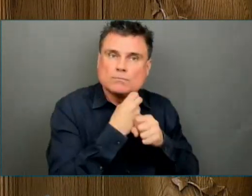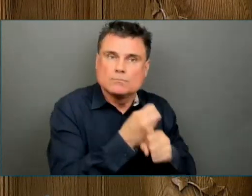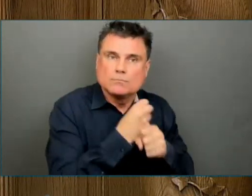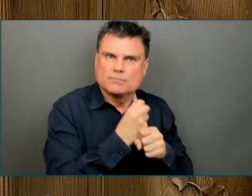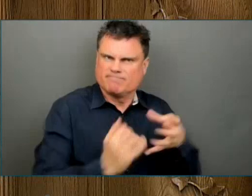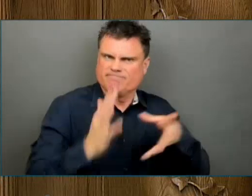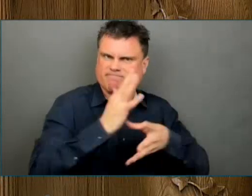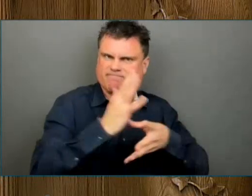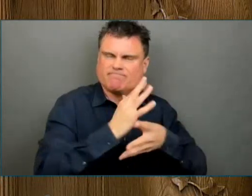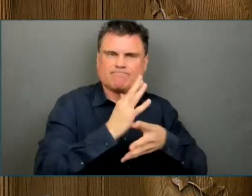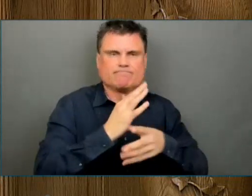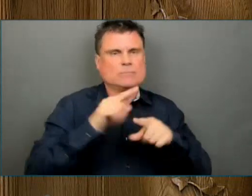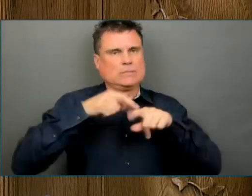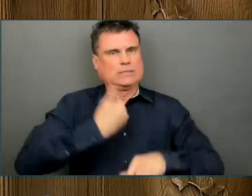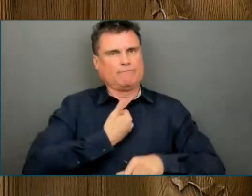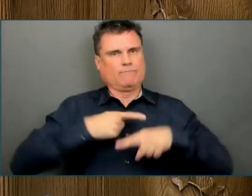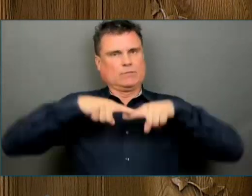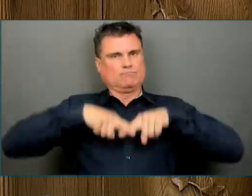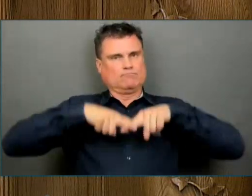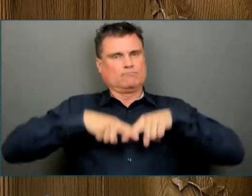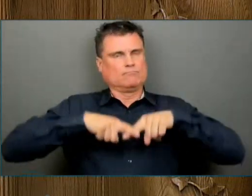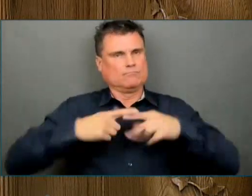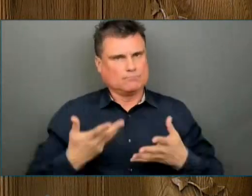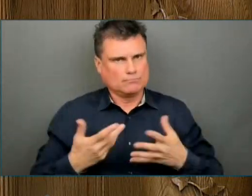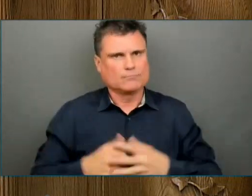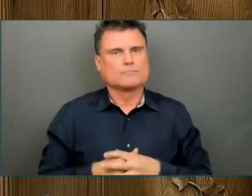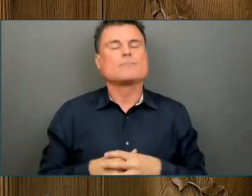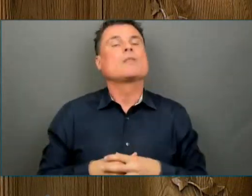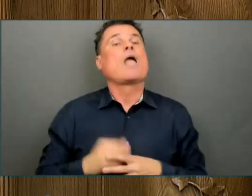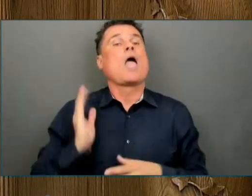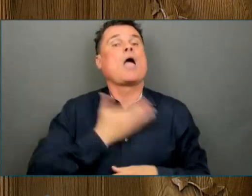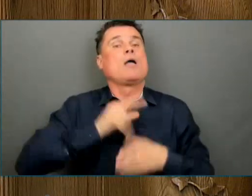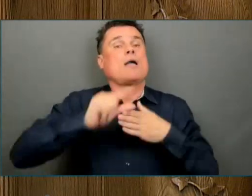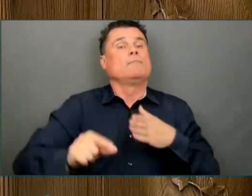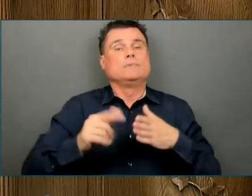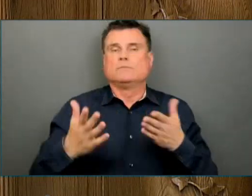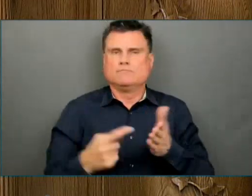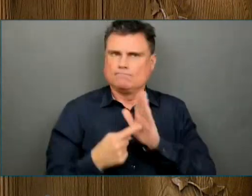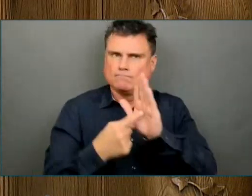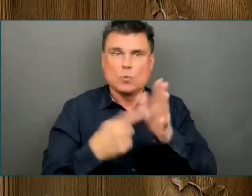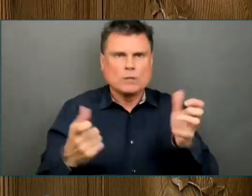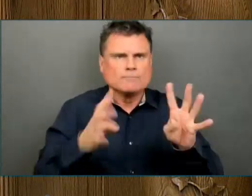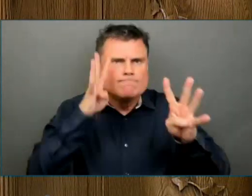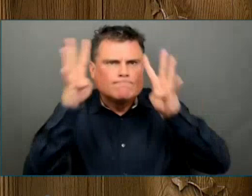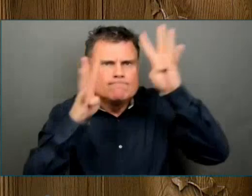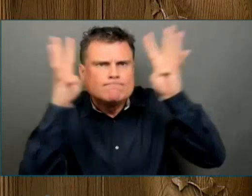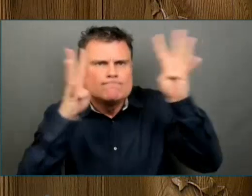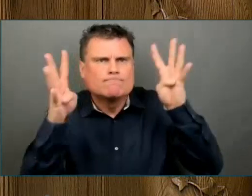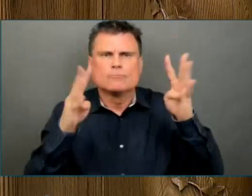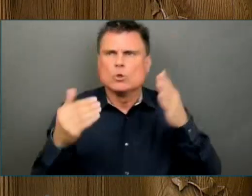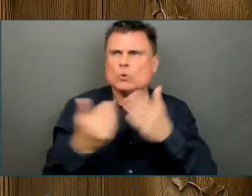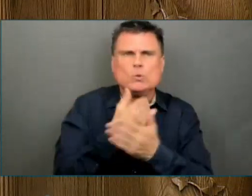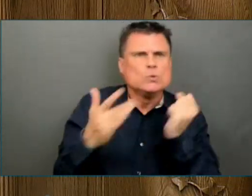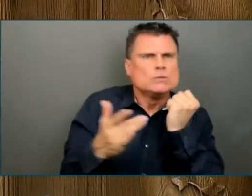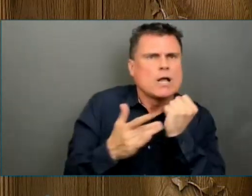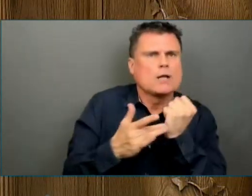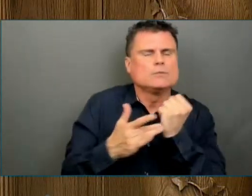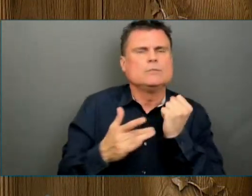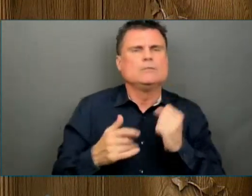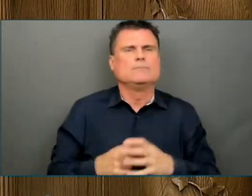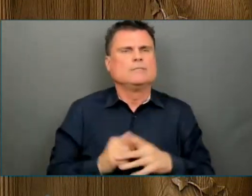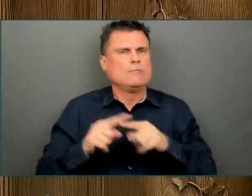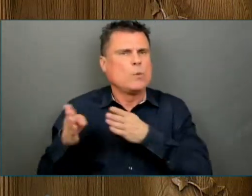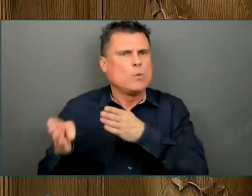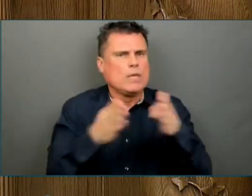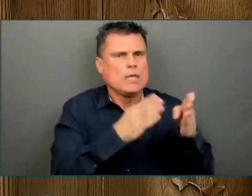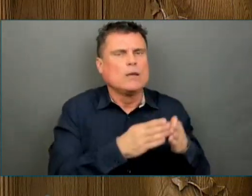innovation and technology. During this session, your government will introduce legislation to support the operations of